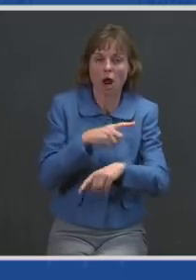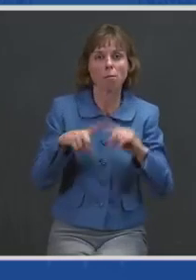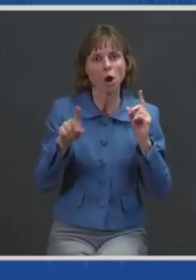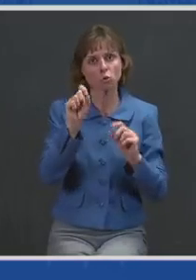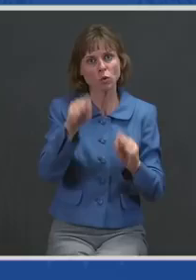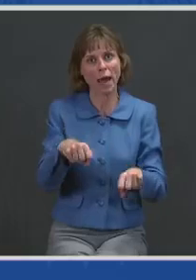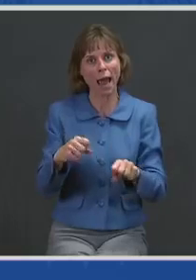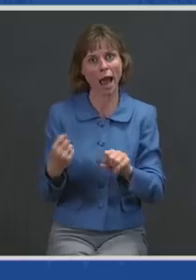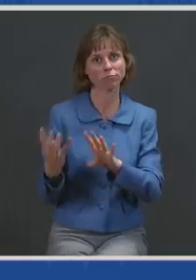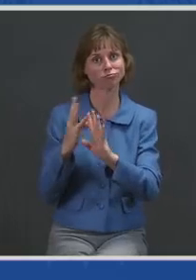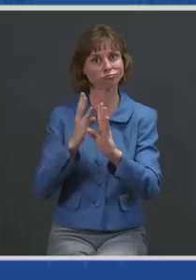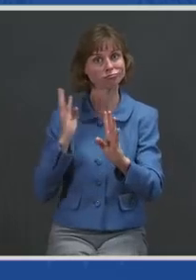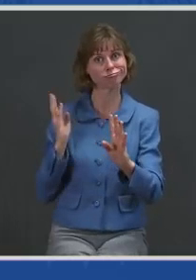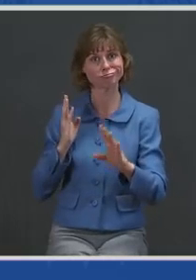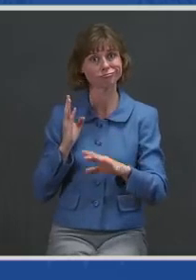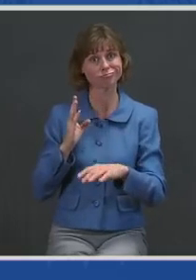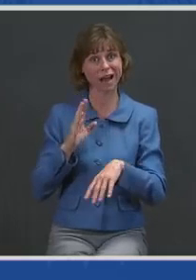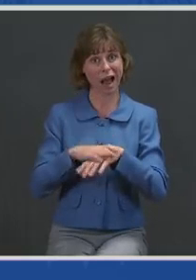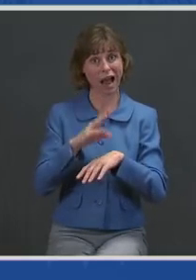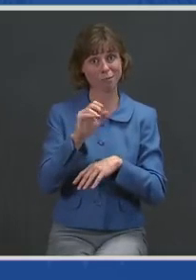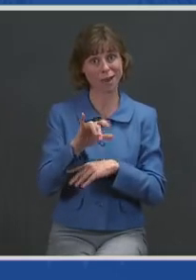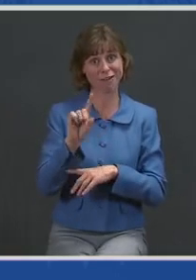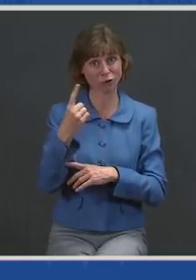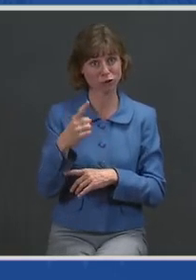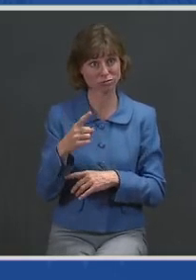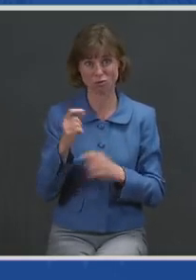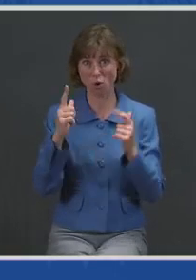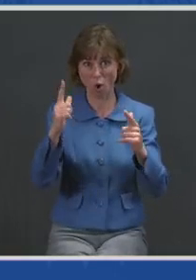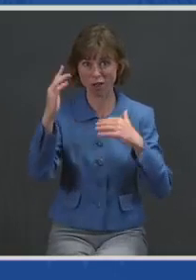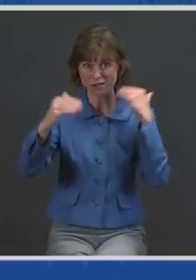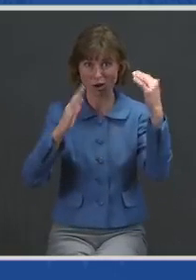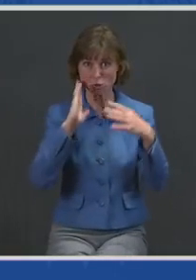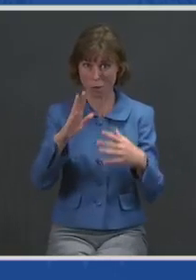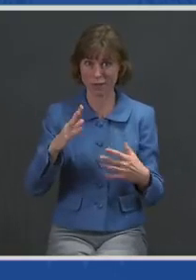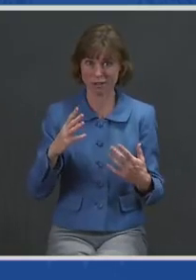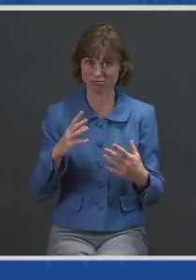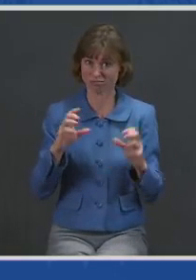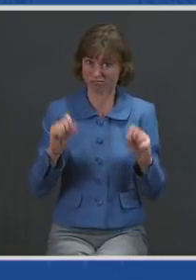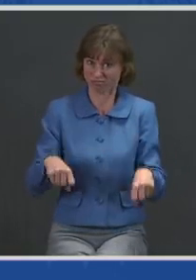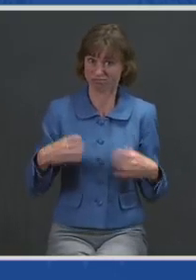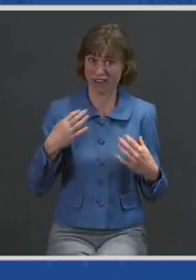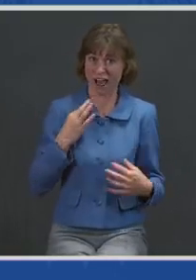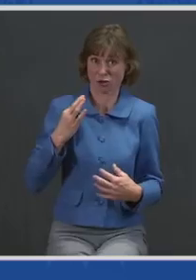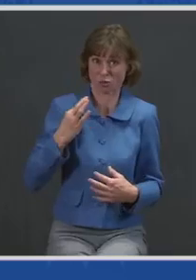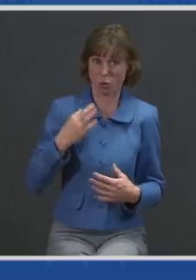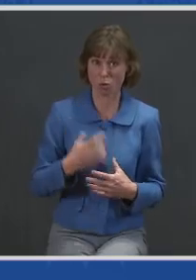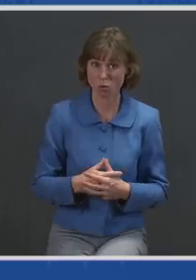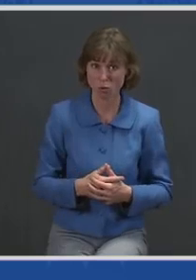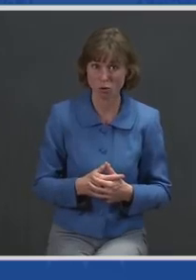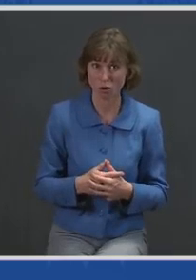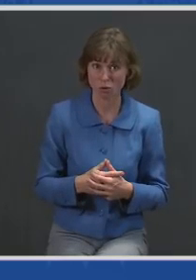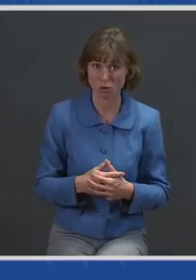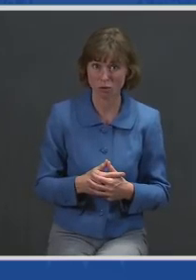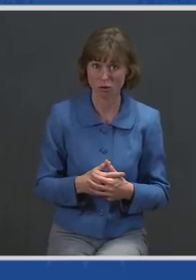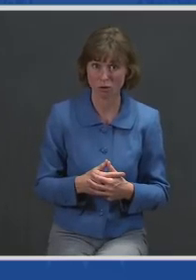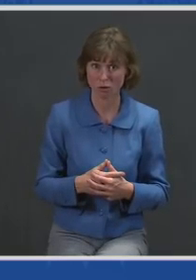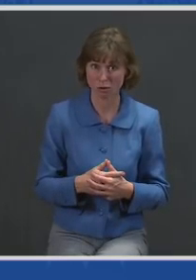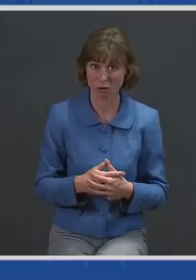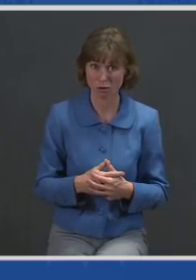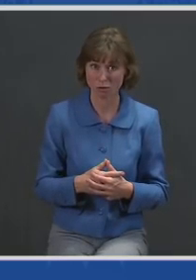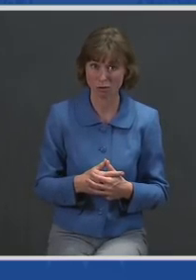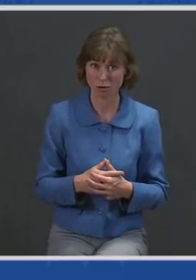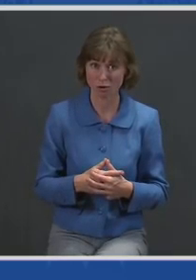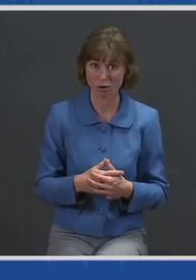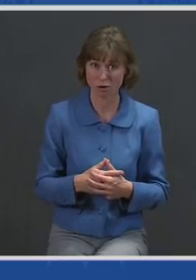line beginning May 1. Every adult will be eligible to get their shot. And to do this, we're going to go from a